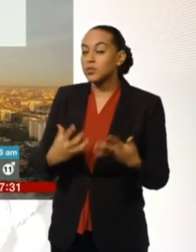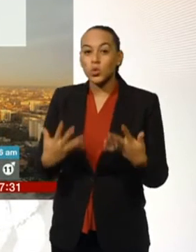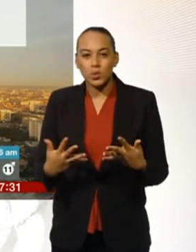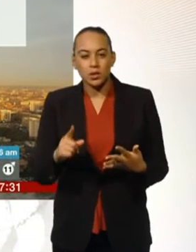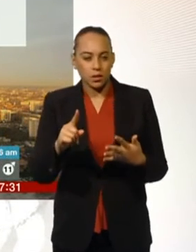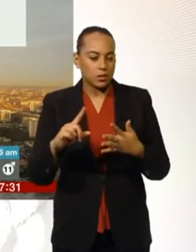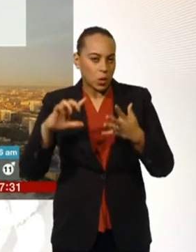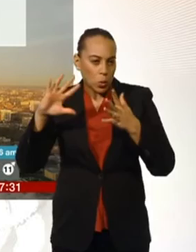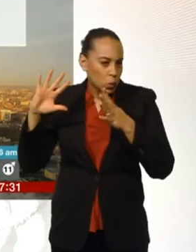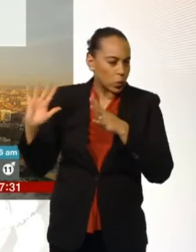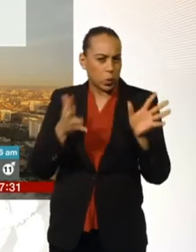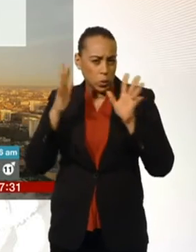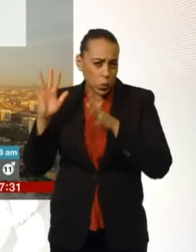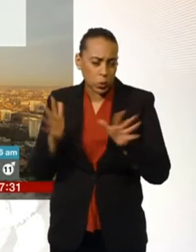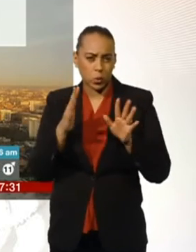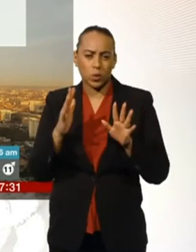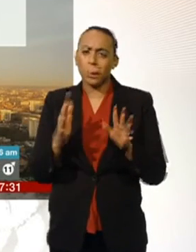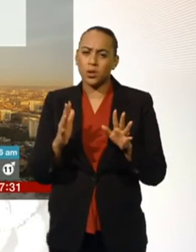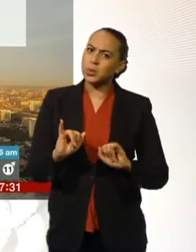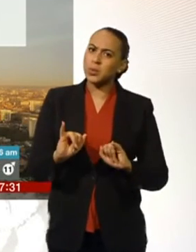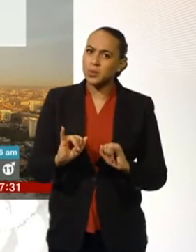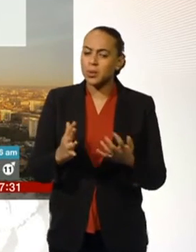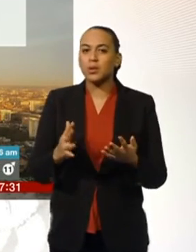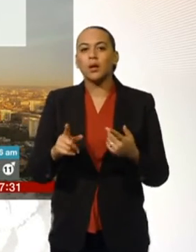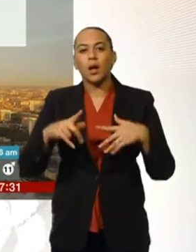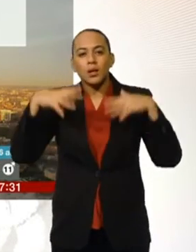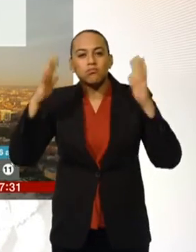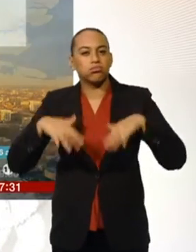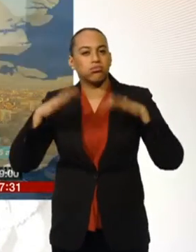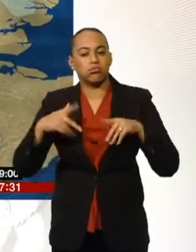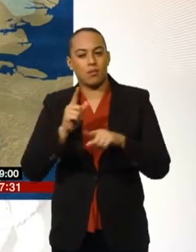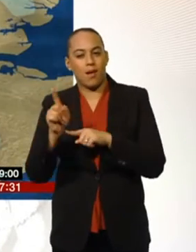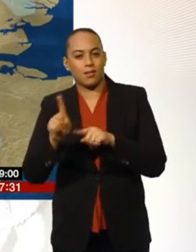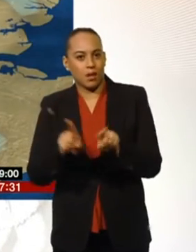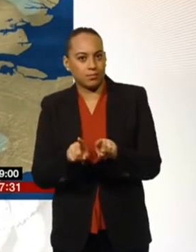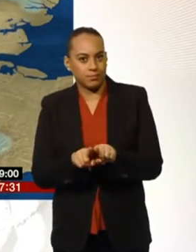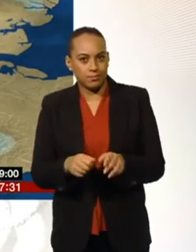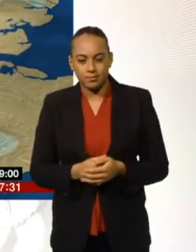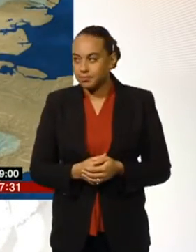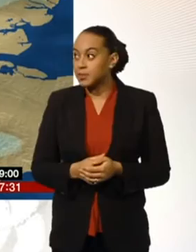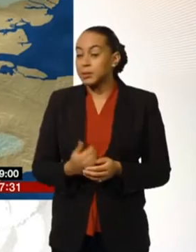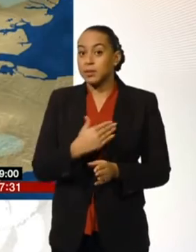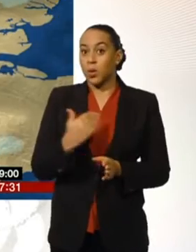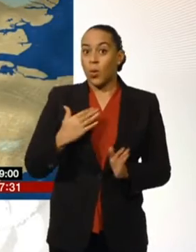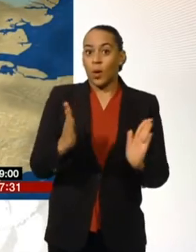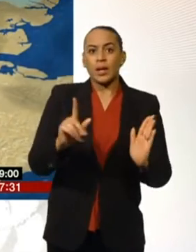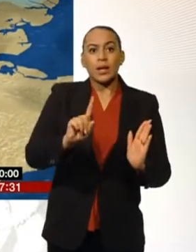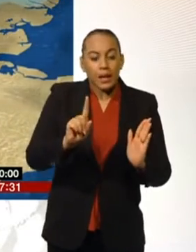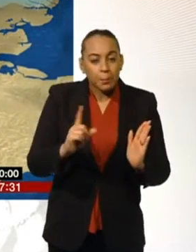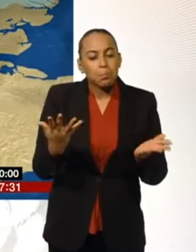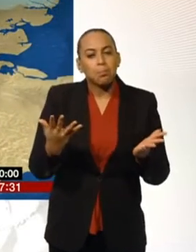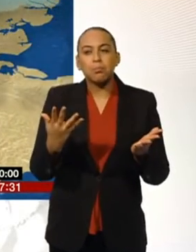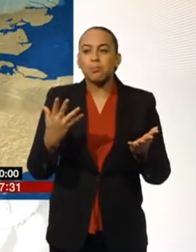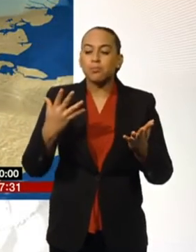of wind chill as well, a rather blustery feel to things, and there'll be some showers pushing through a bit later on through the afternoon. But for most of us, it's a dry, bright start.